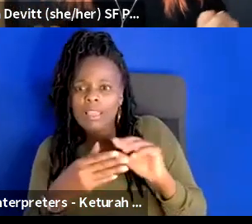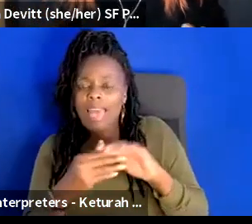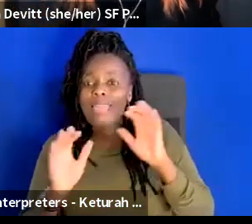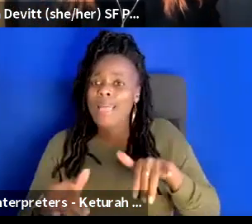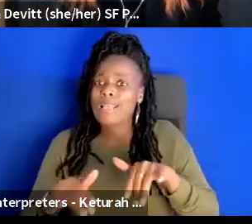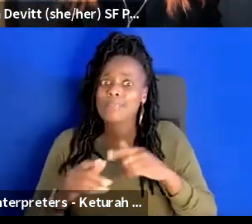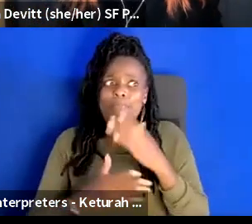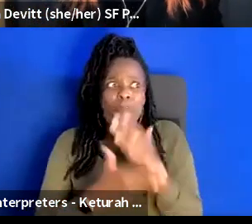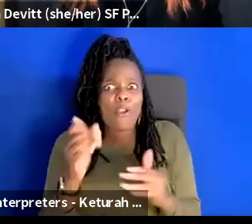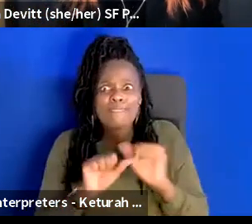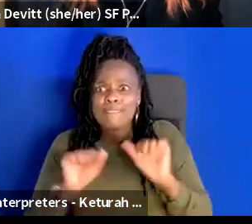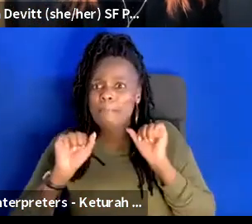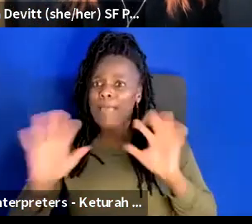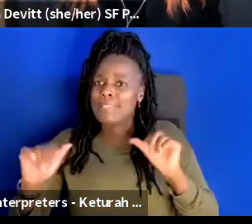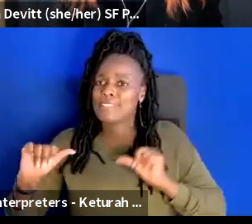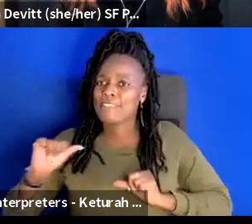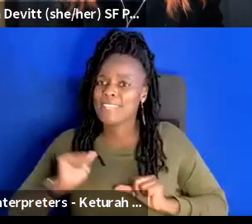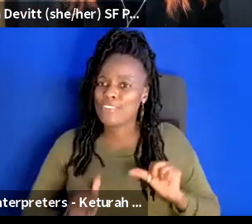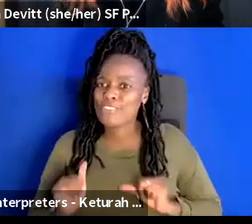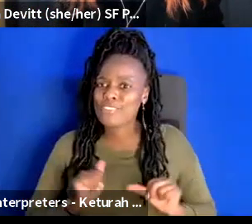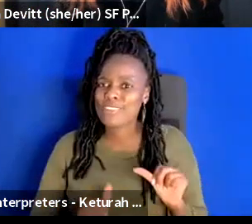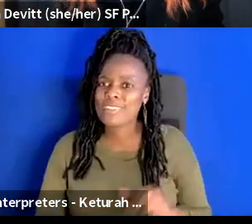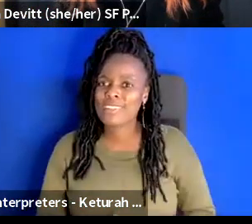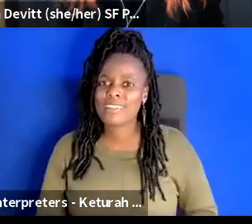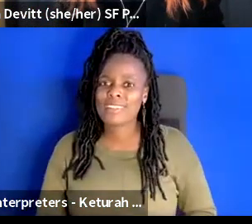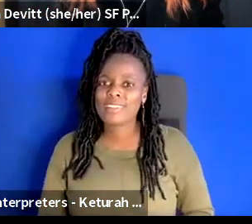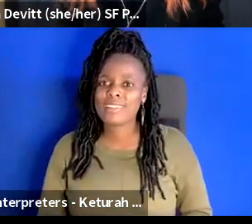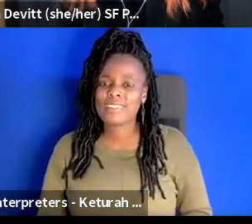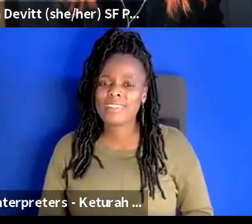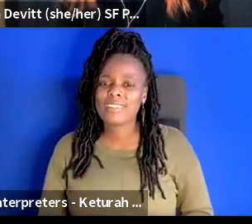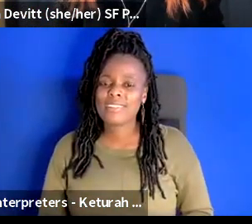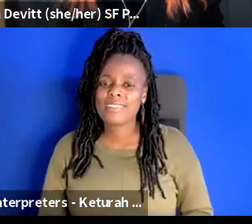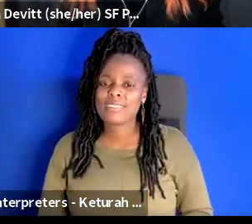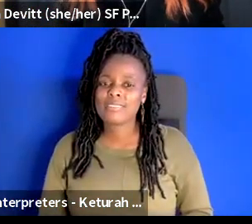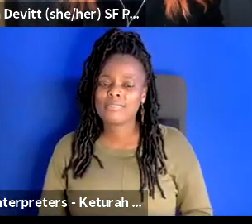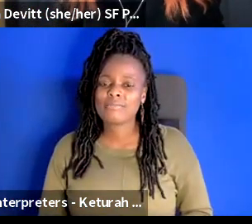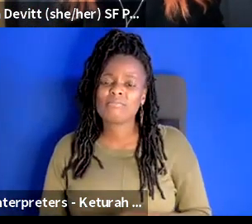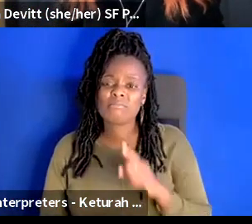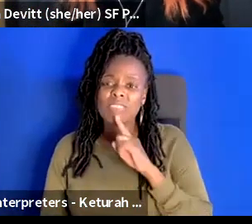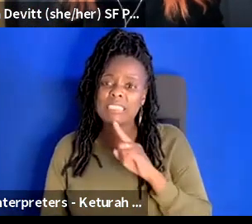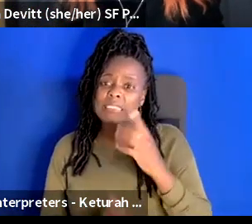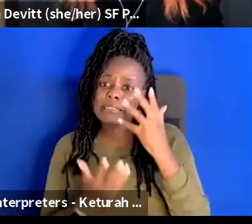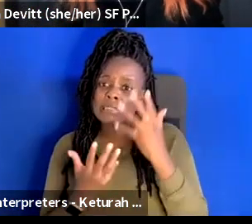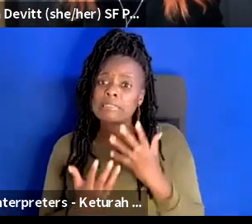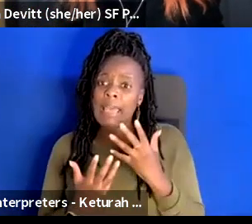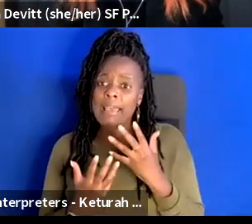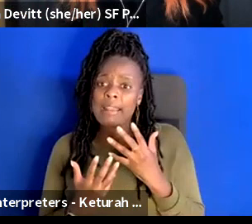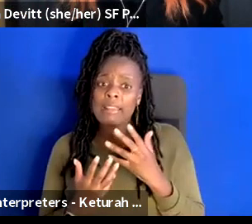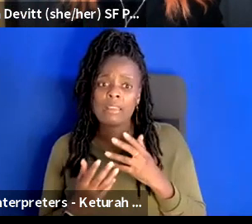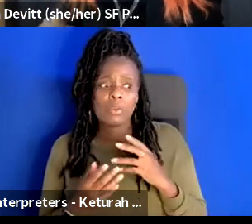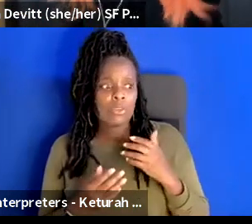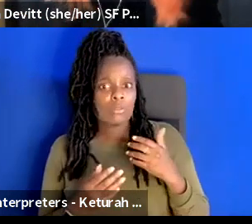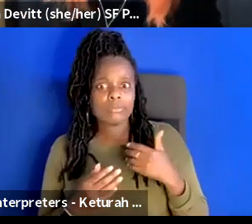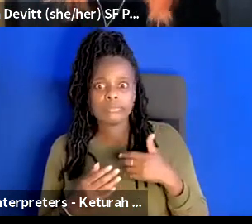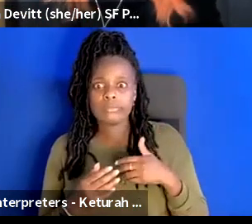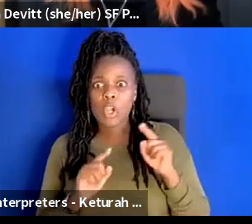and uh i think it's really sort of disheartening and dampening when when you get